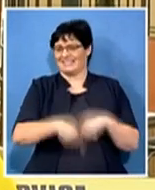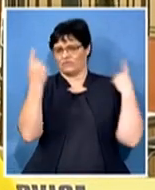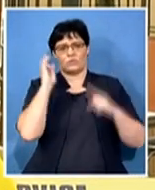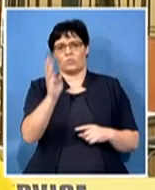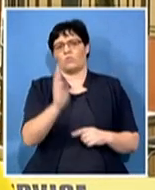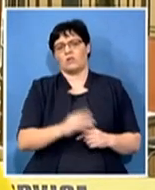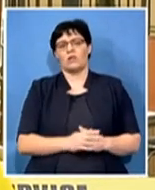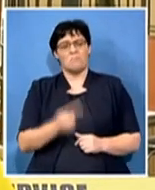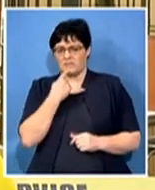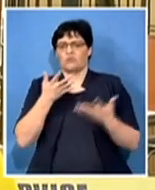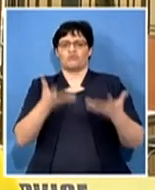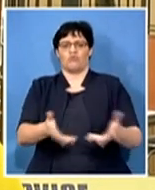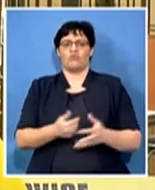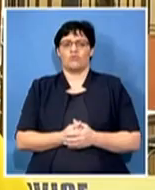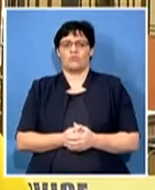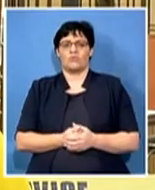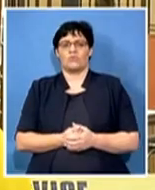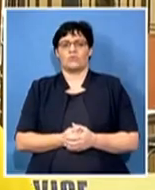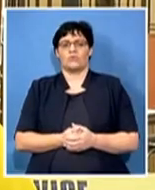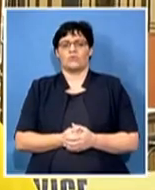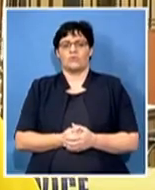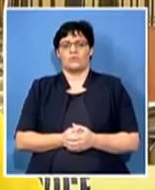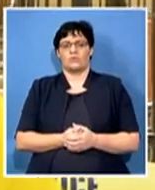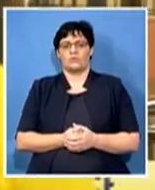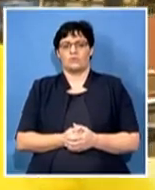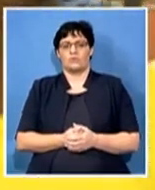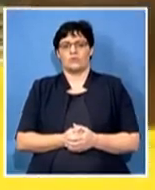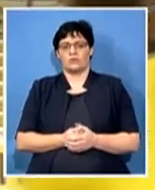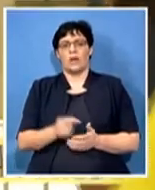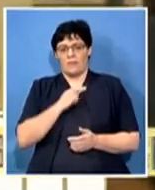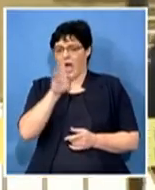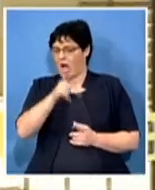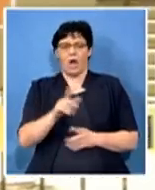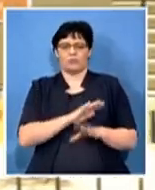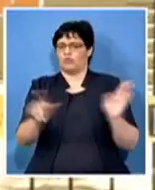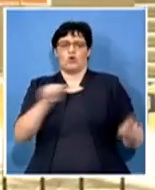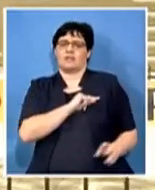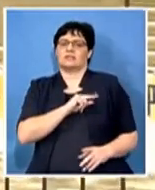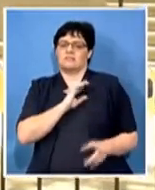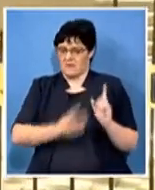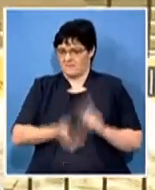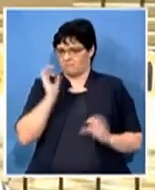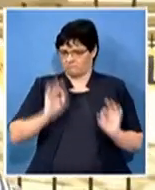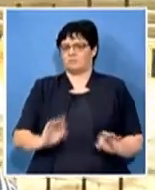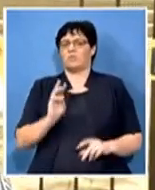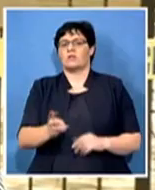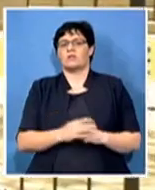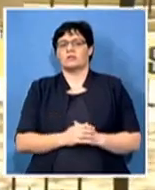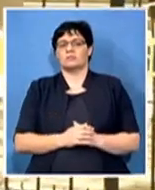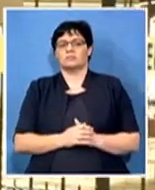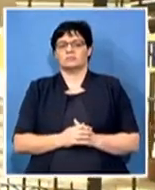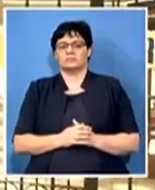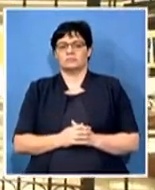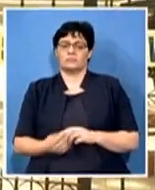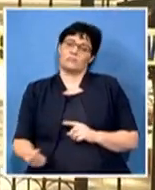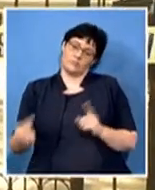it's going to be innocent. Thank you very much, sir, for talking to us. Now we're going to talk to the other group, and their